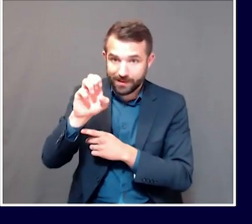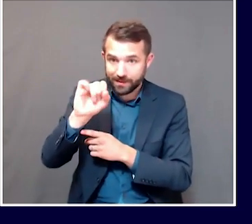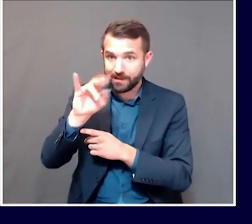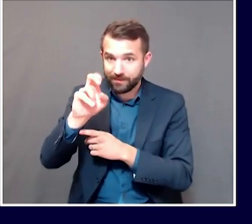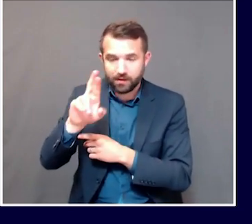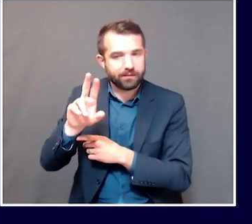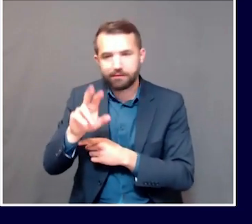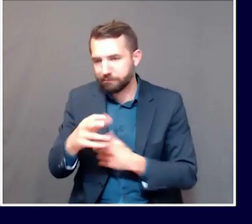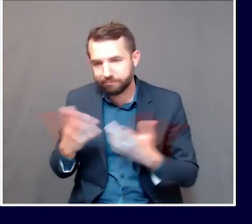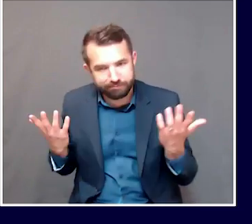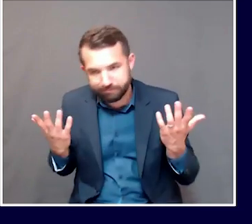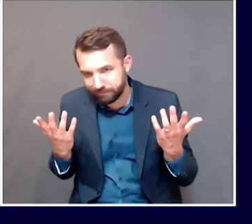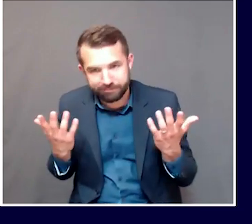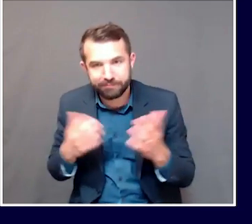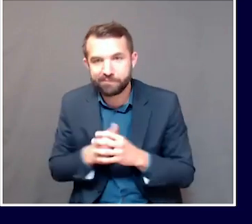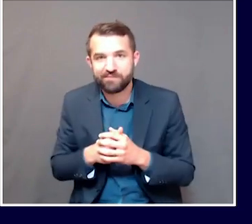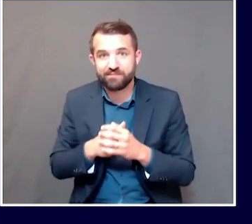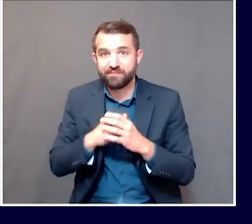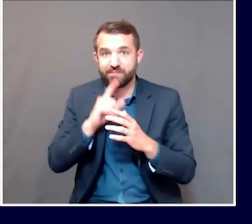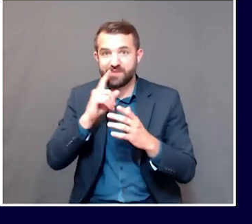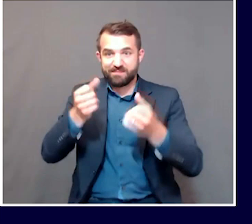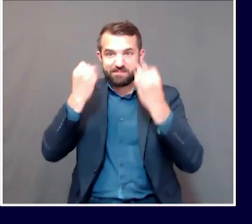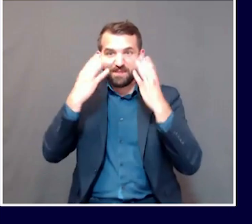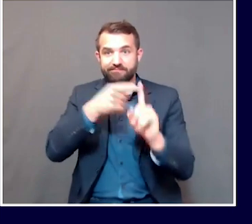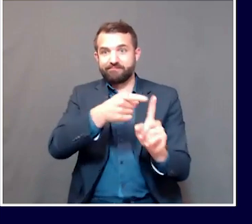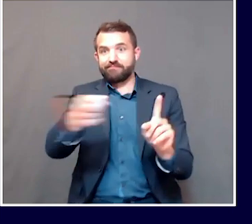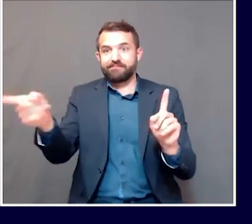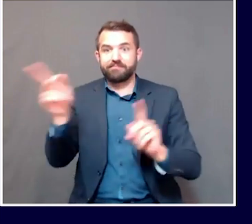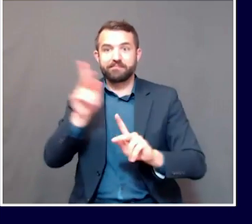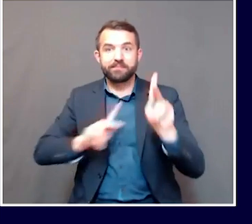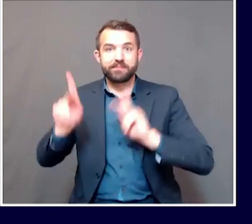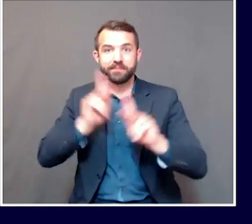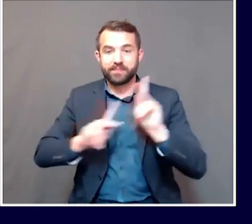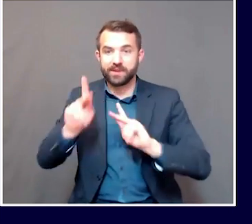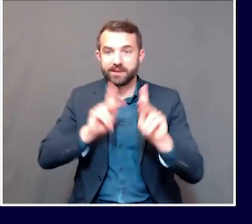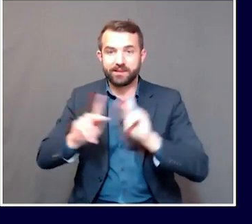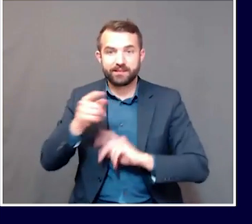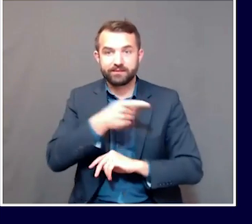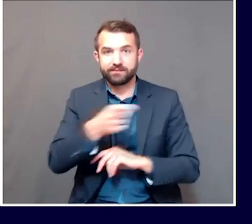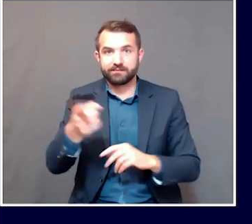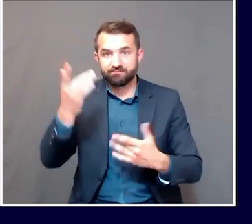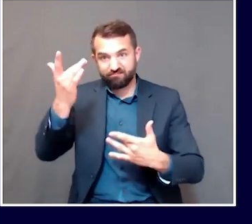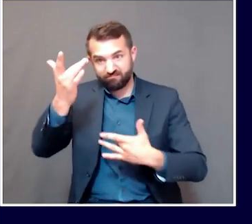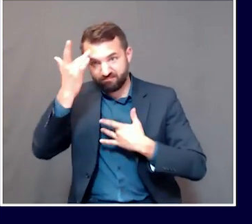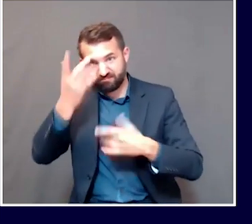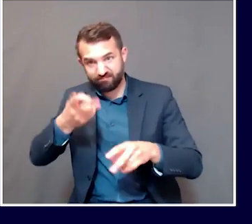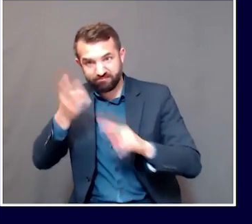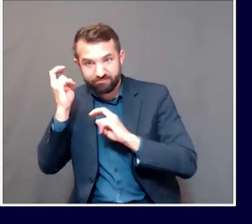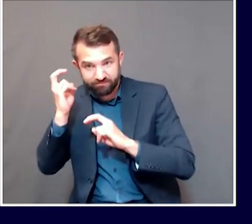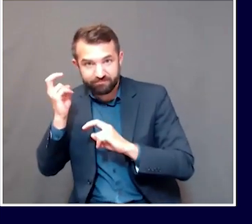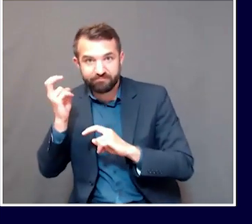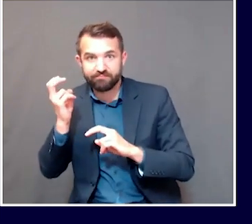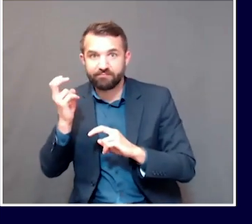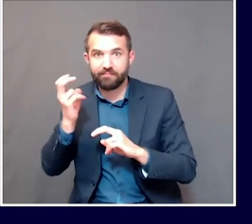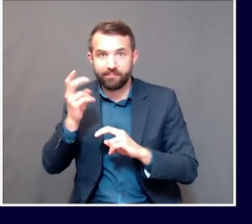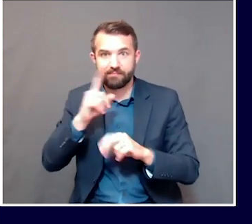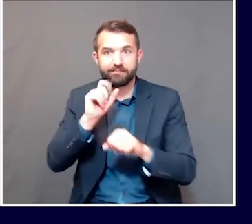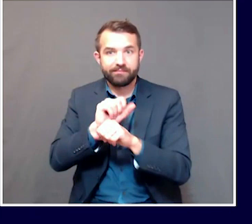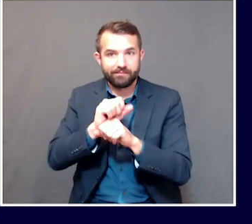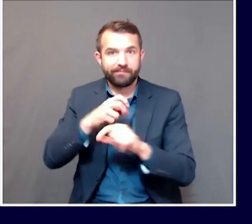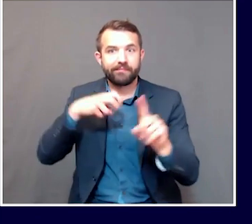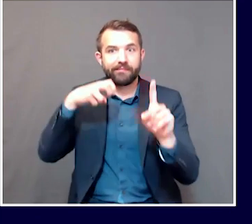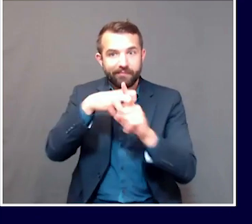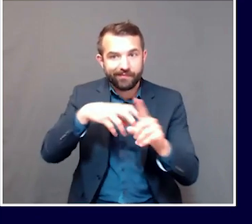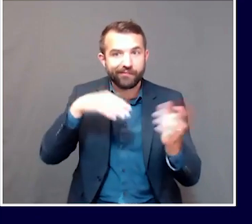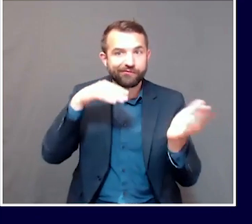that many of the individuals across the state of Maine who have become ill have thankfully sought medical assistance, have